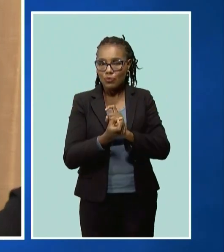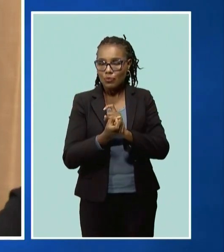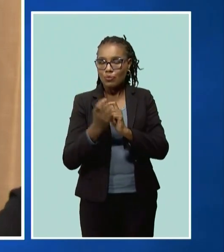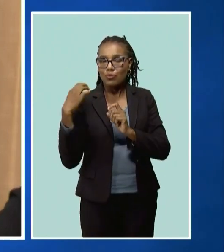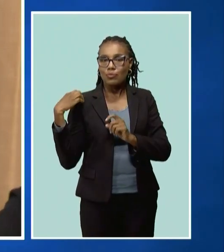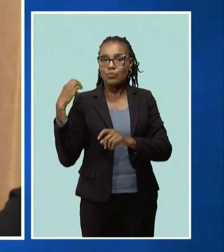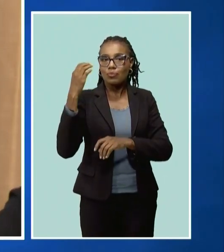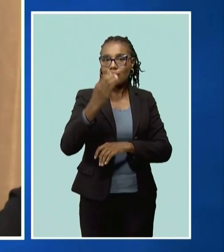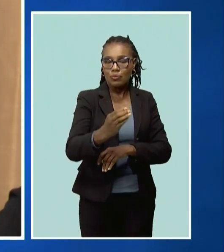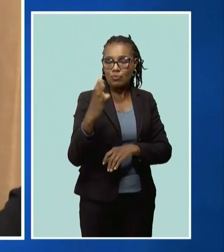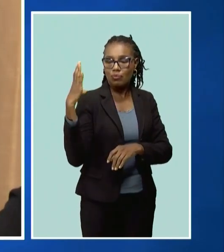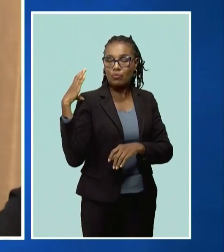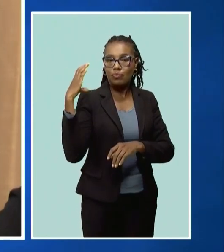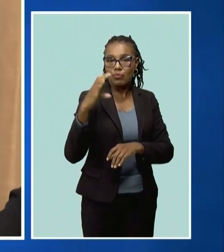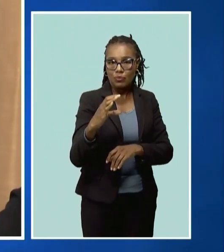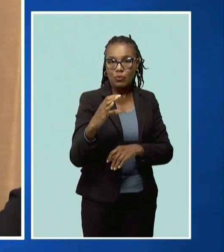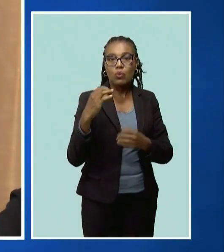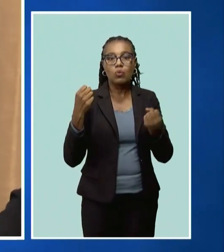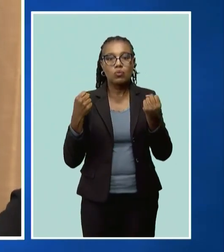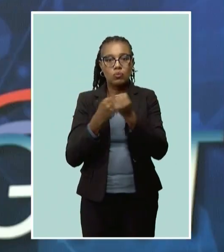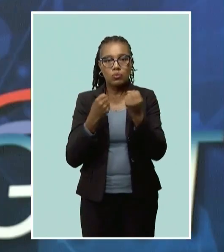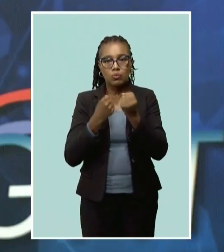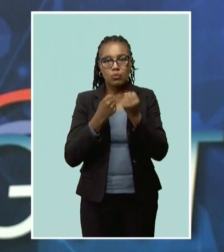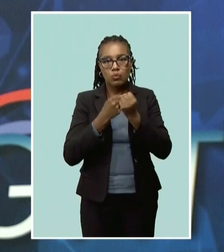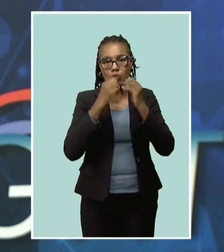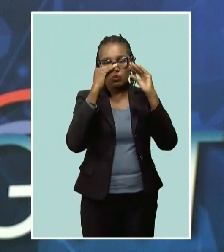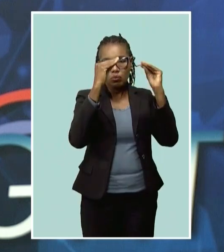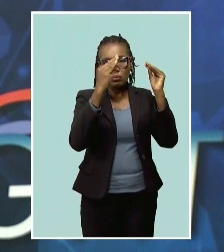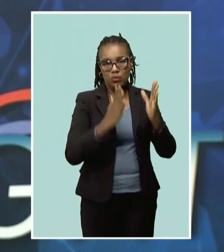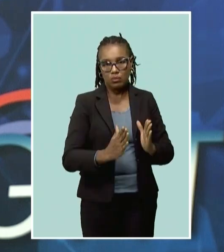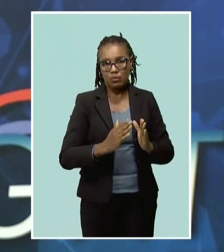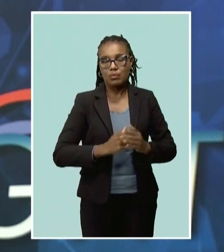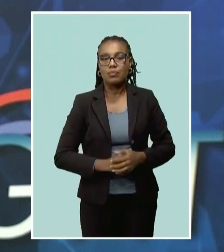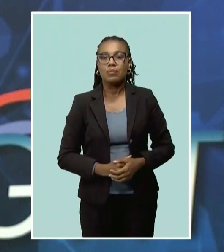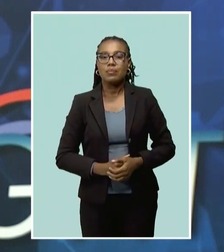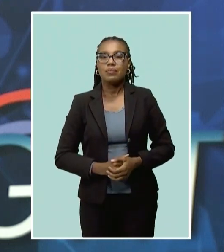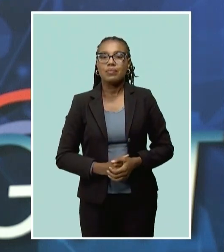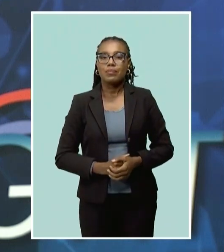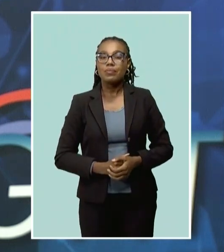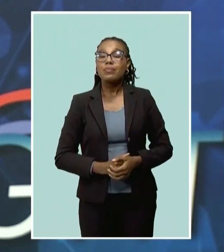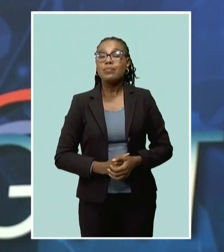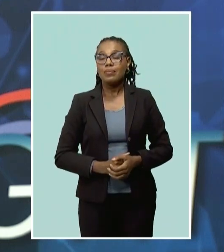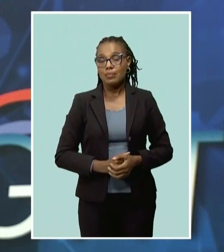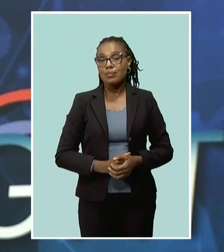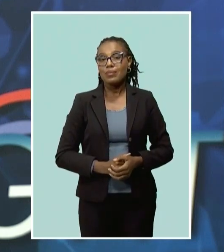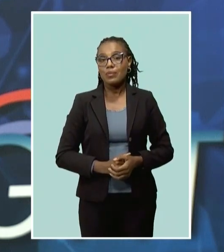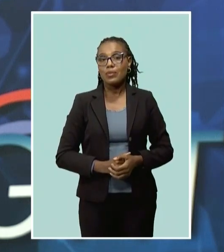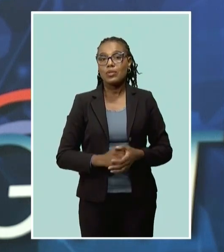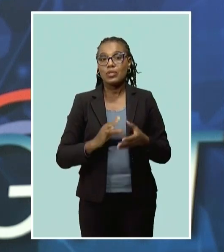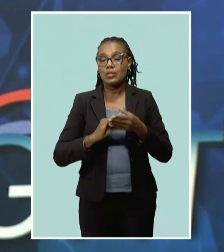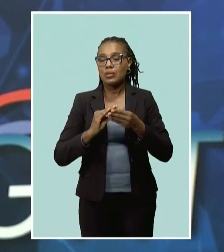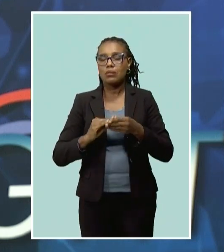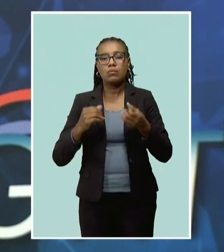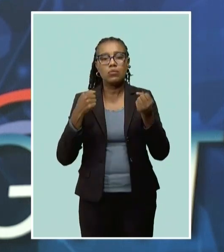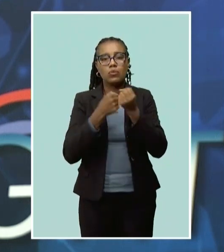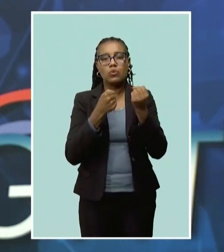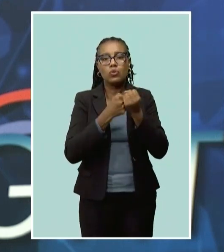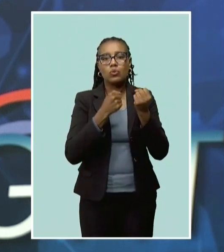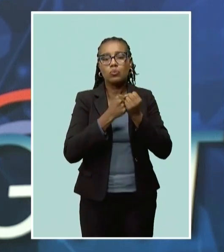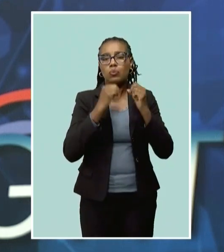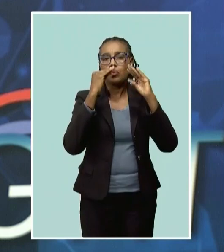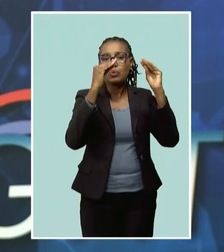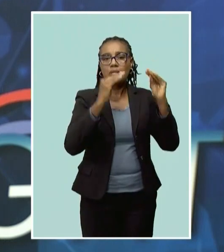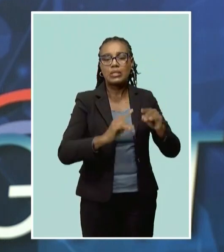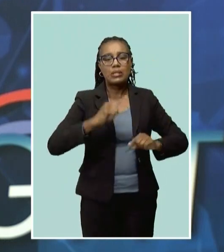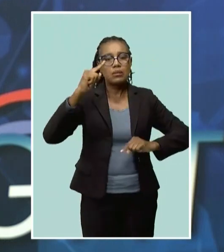referred to as a school assistant. Ms. Bradshaw says they will assist the teachers in various ways. The acting prime